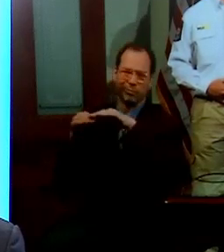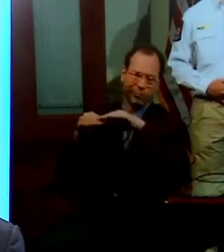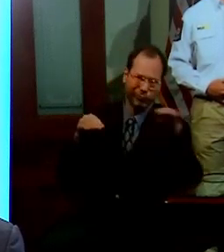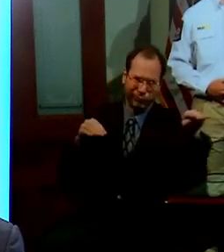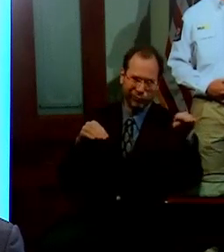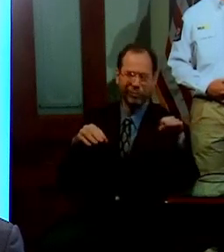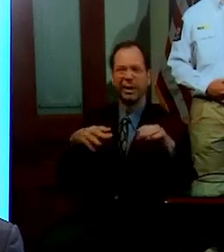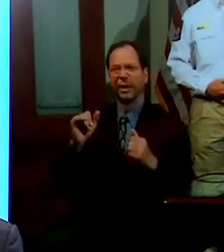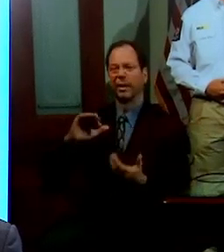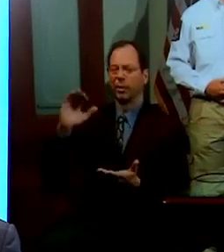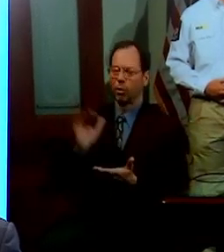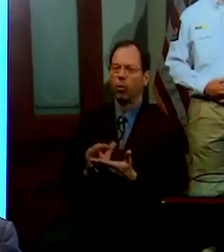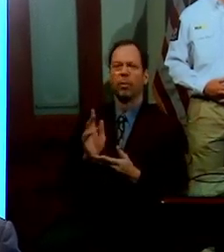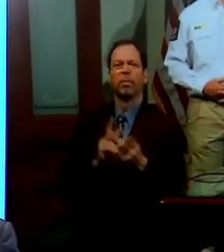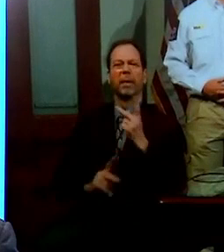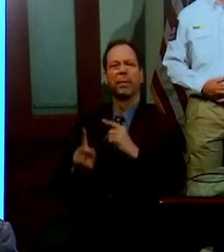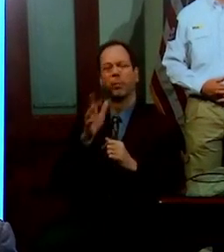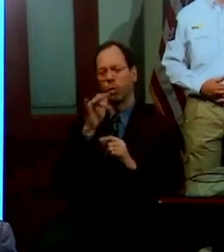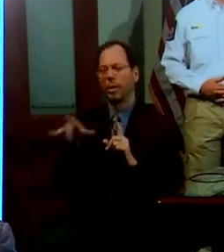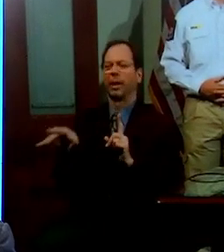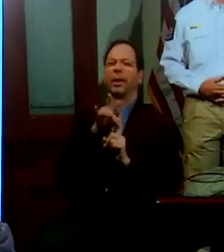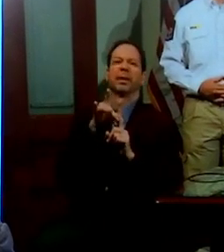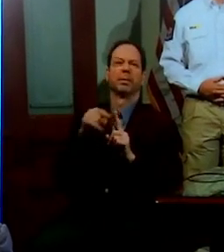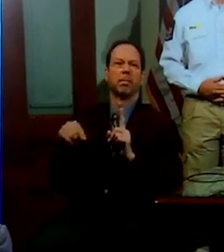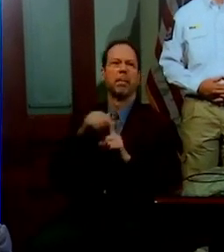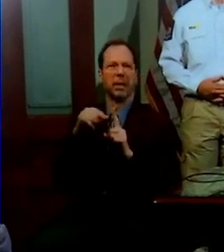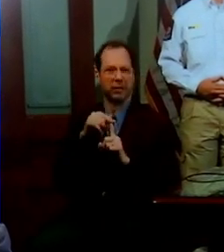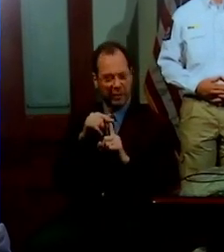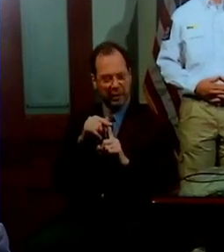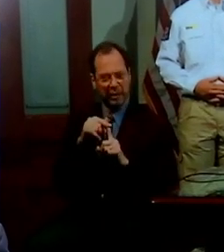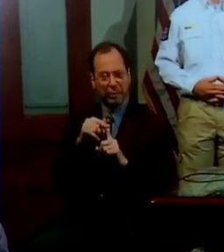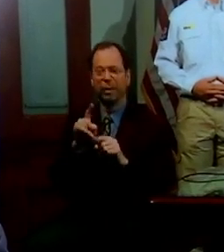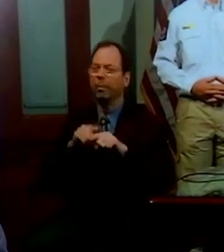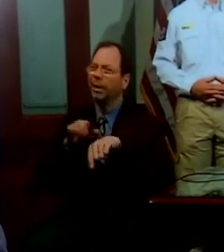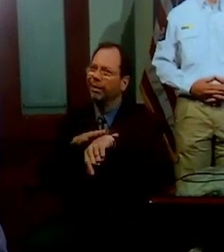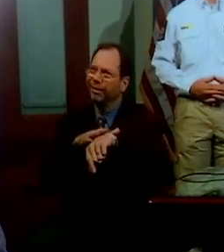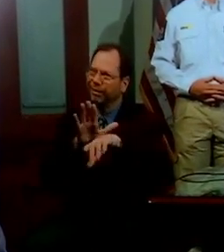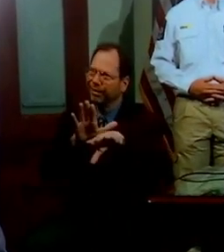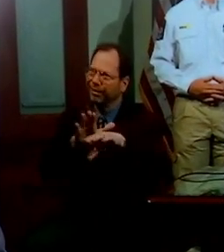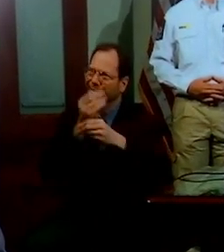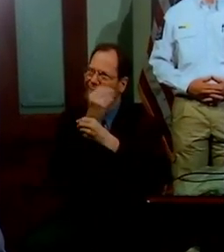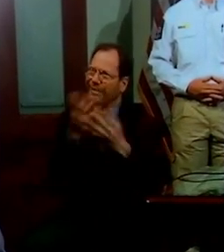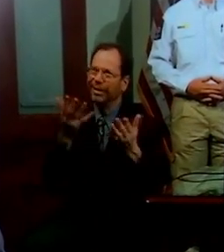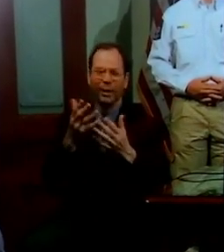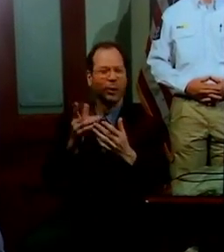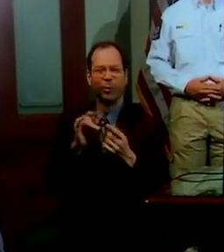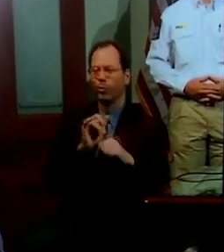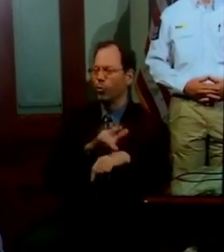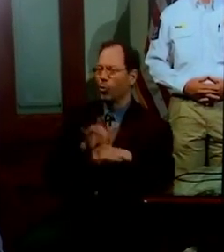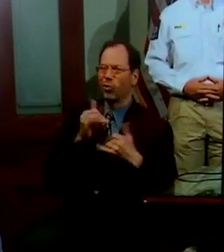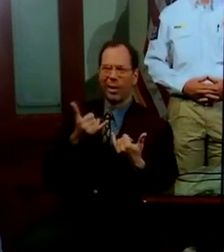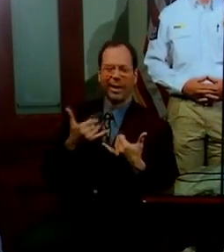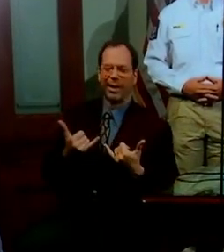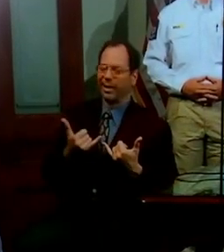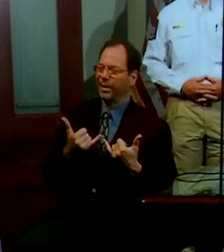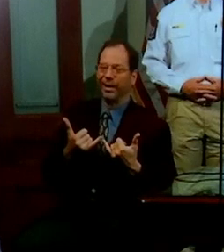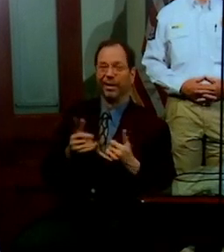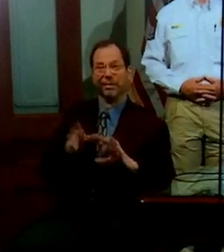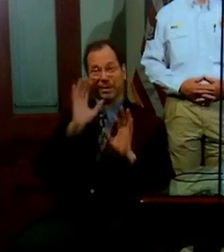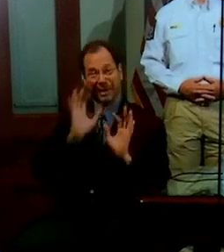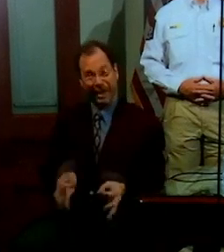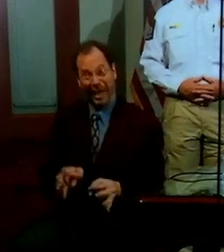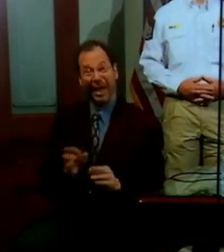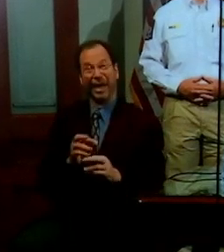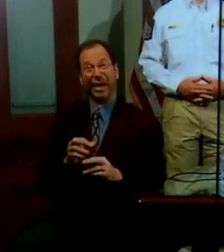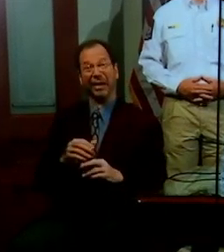Paycheck Protection Program, through the Small Business Administration. Jesse DeGriado reports the big difference is that these are loans the SBA